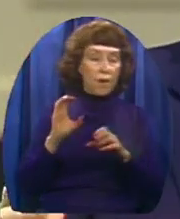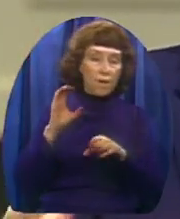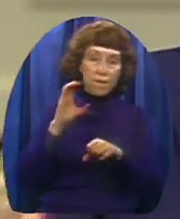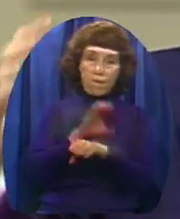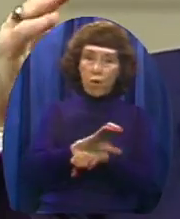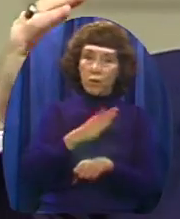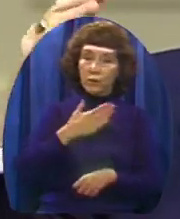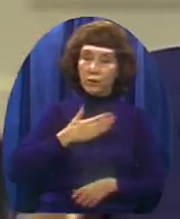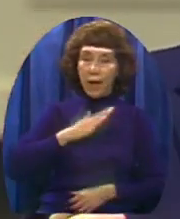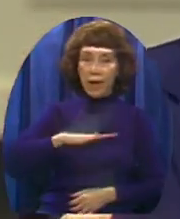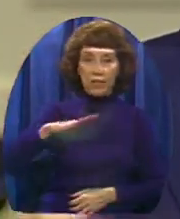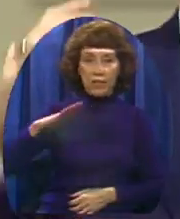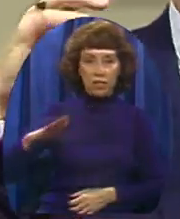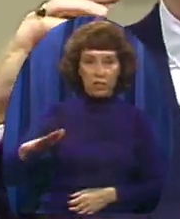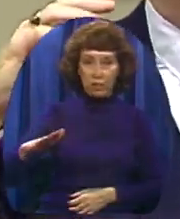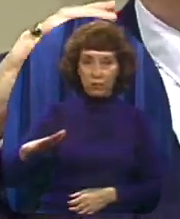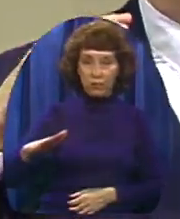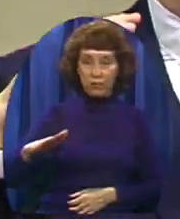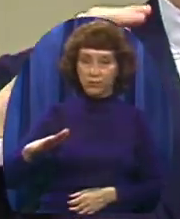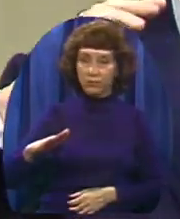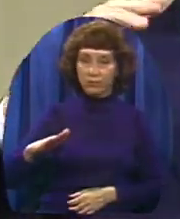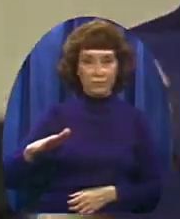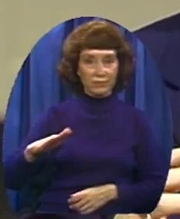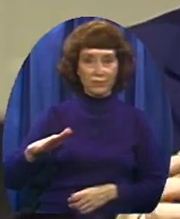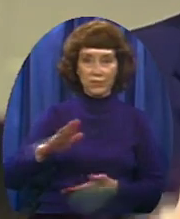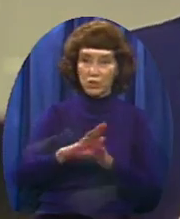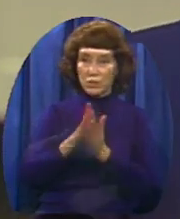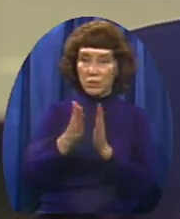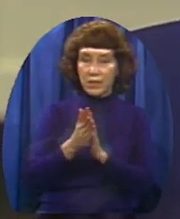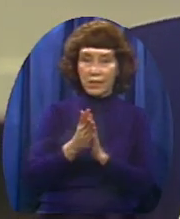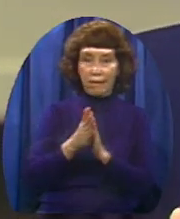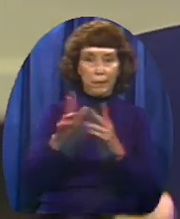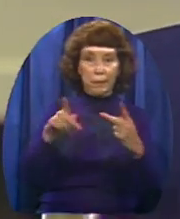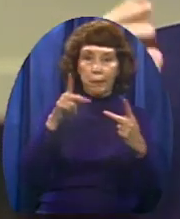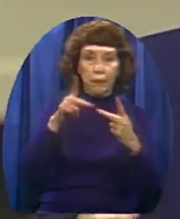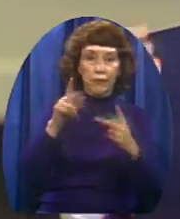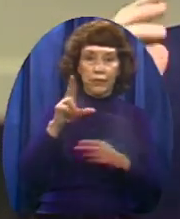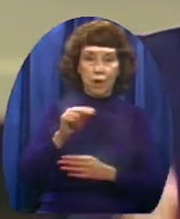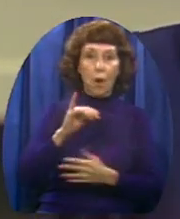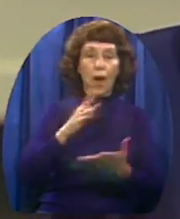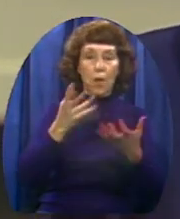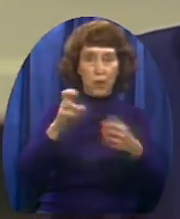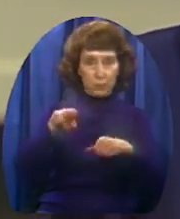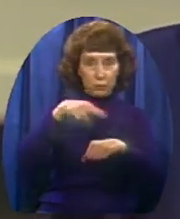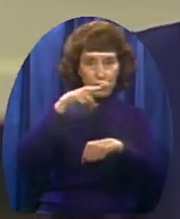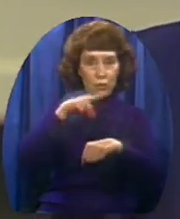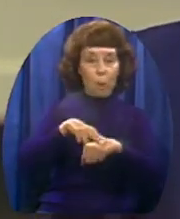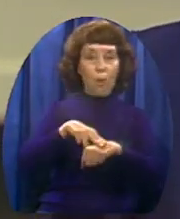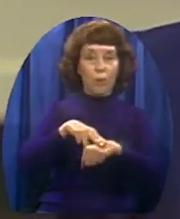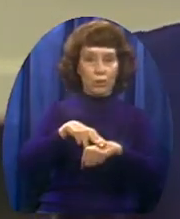resenting the fact that they grew up in church And were the children of a pastor I want them to be normal and natural